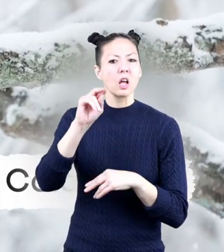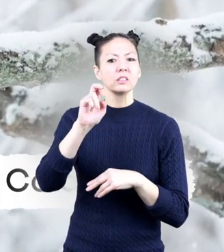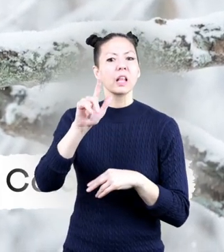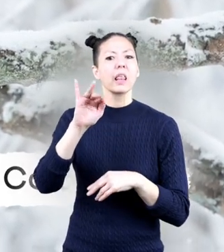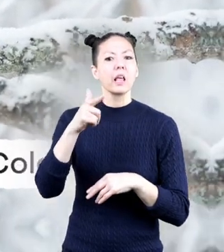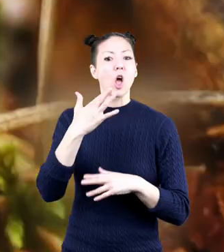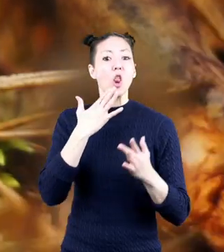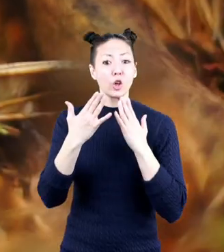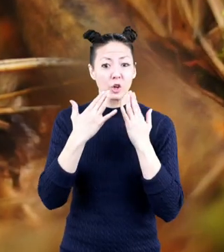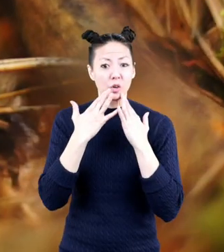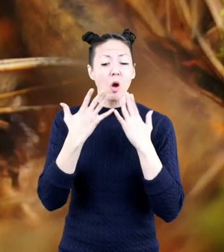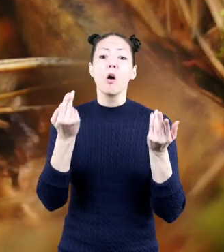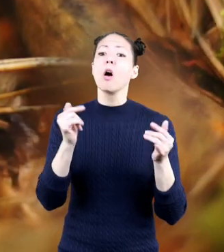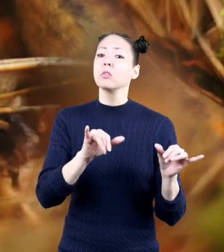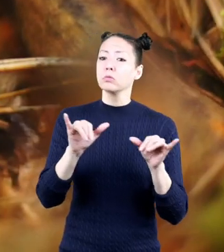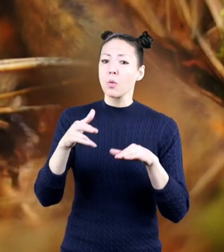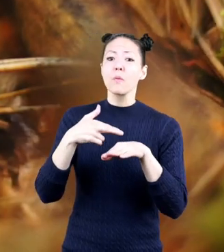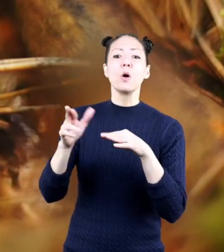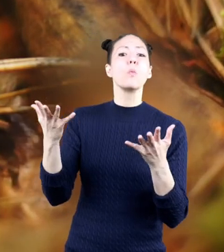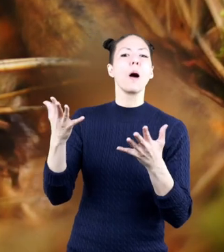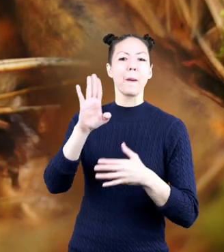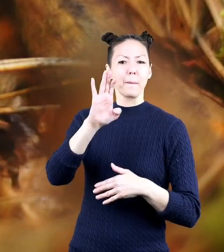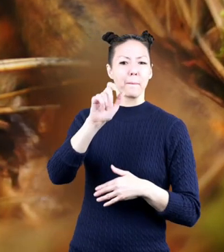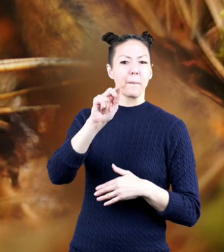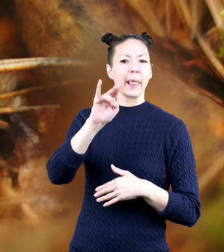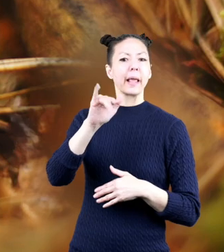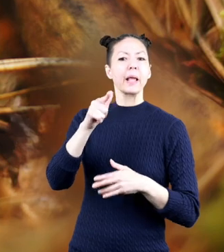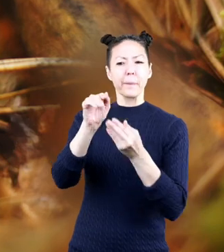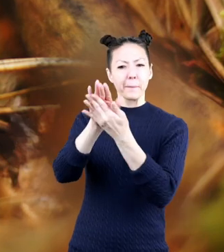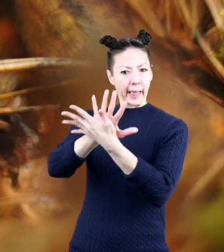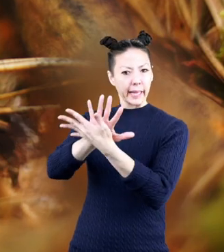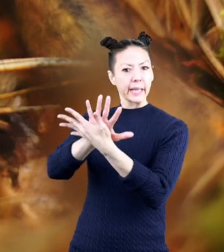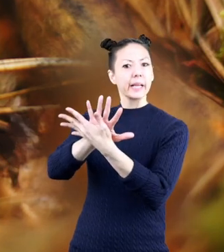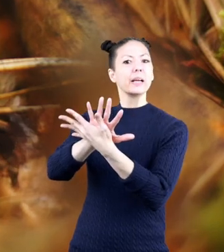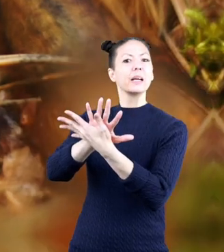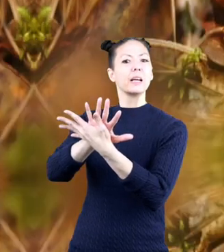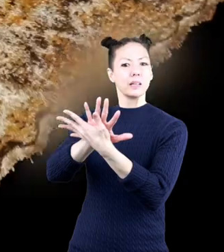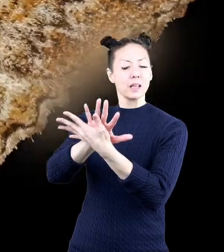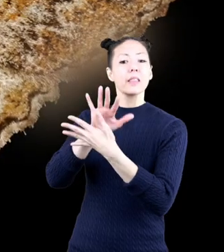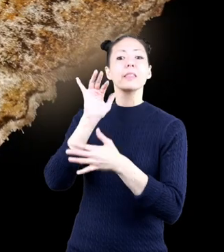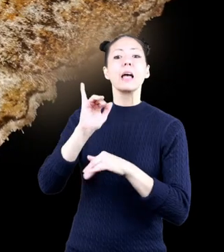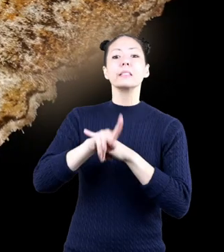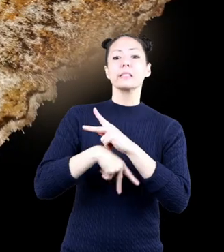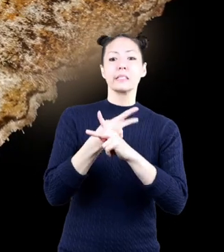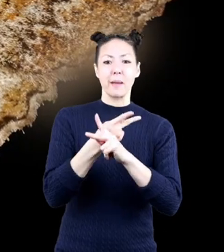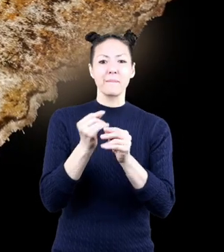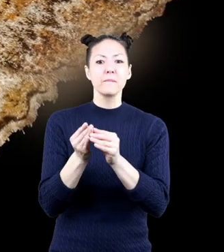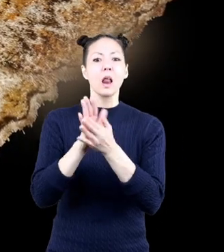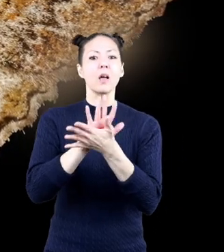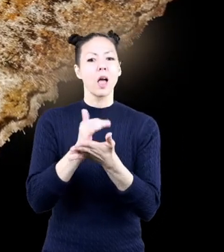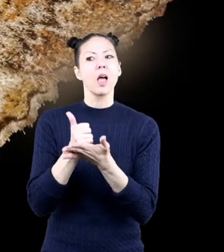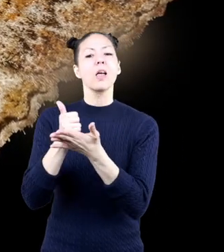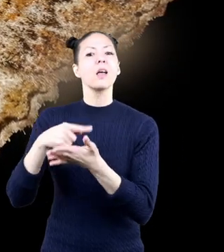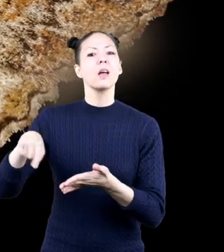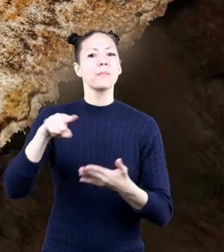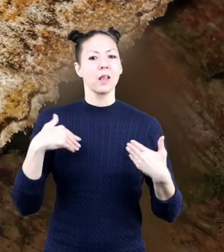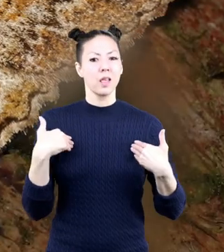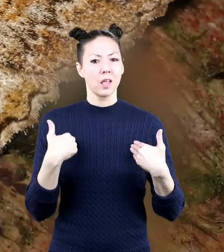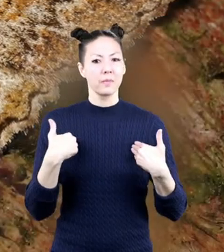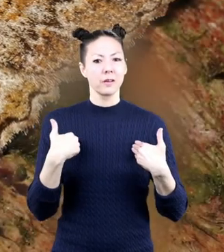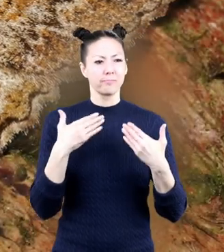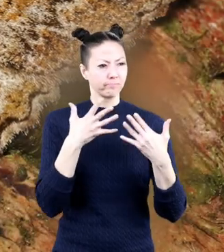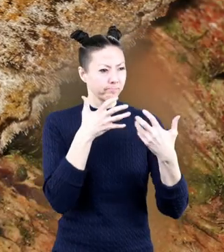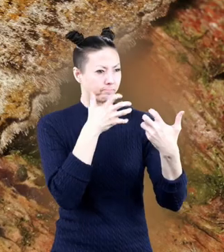coloration or it can also be referred to as blending. This type of camouflage helps animals